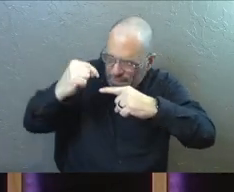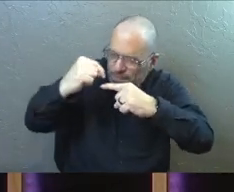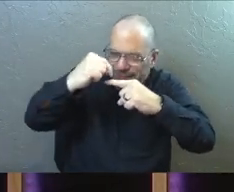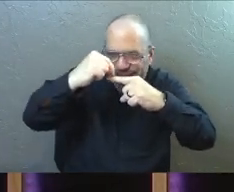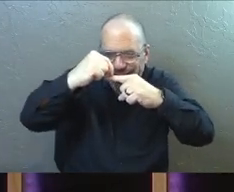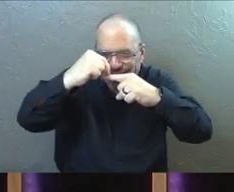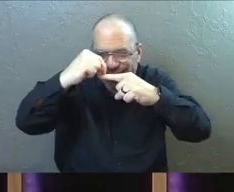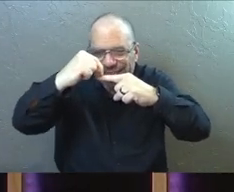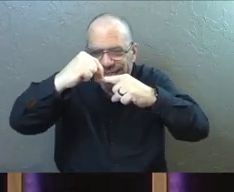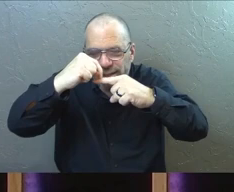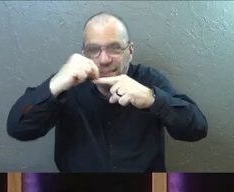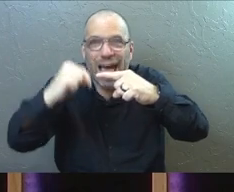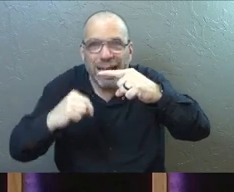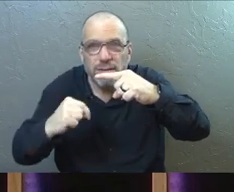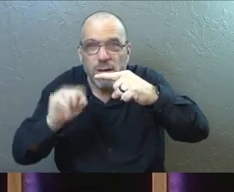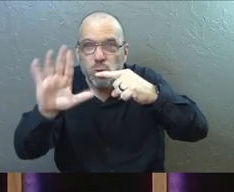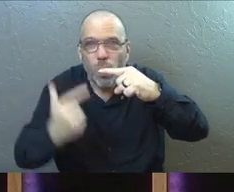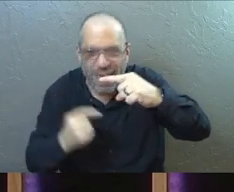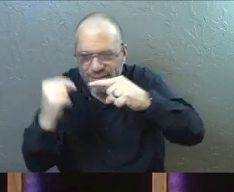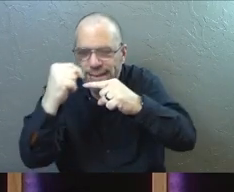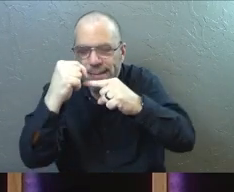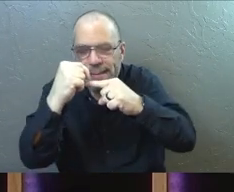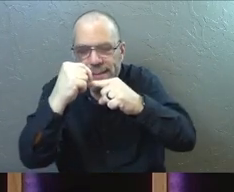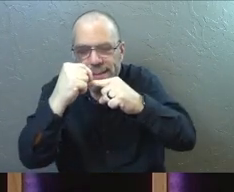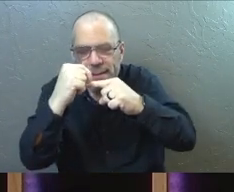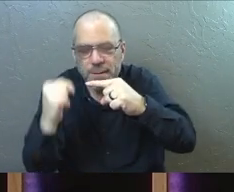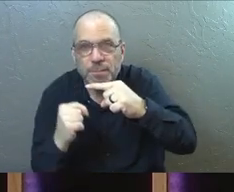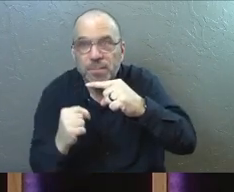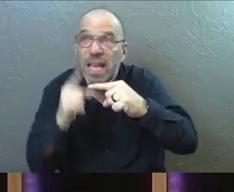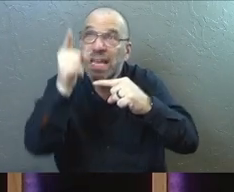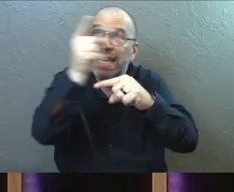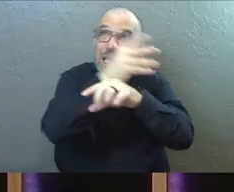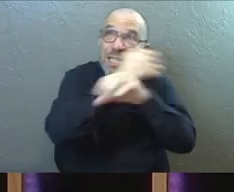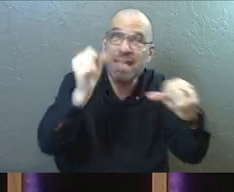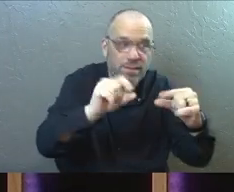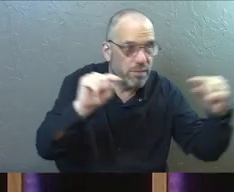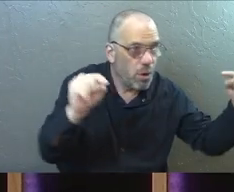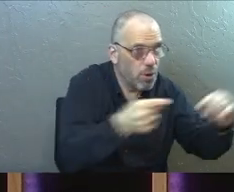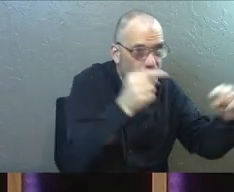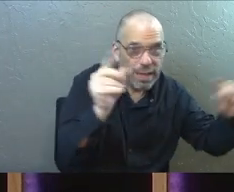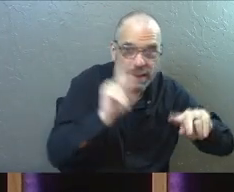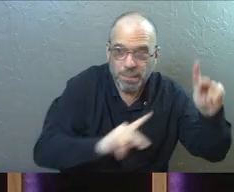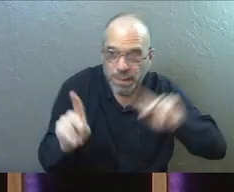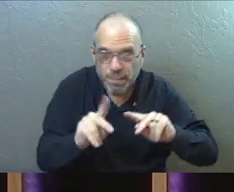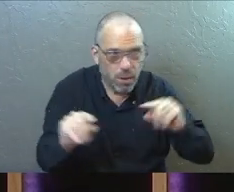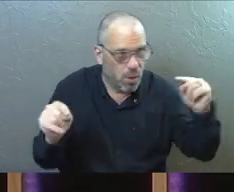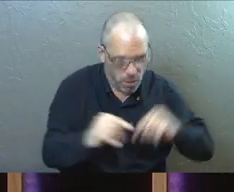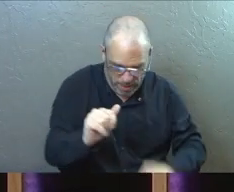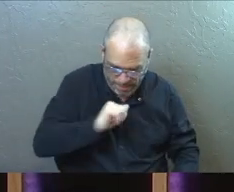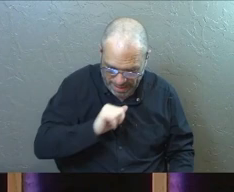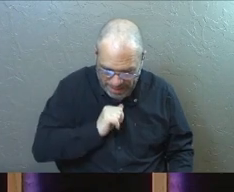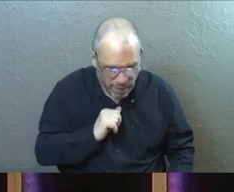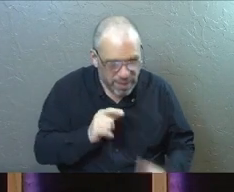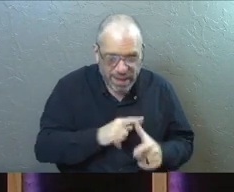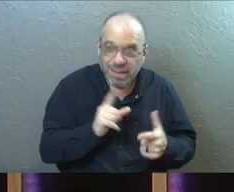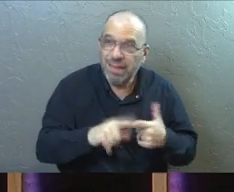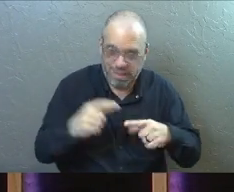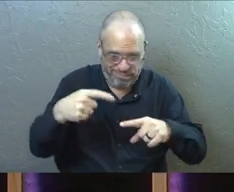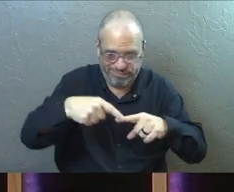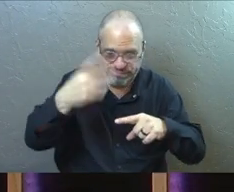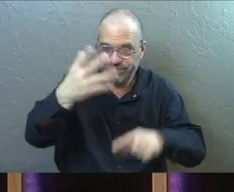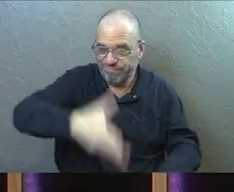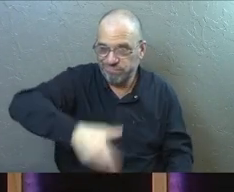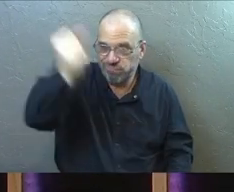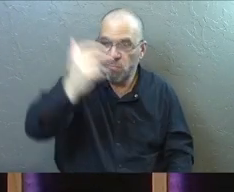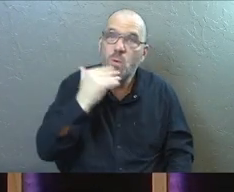So yeah, if he's going to save us from hurting other people and hurting ourselves, he might take